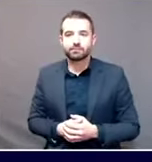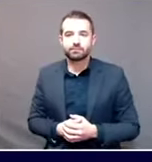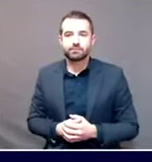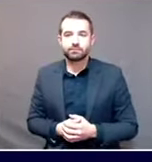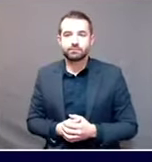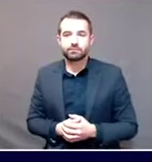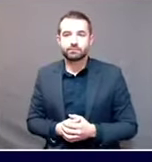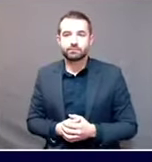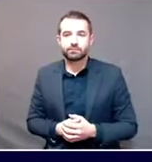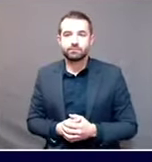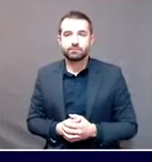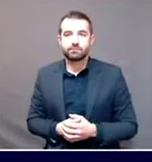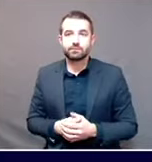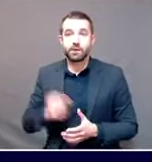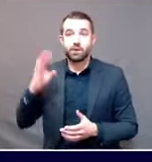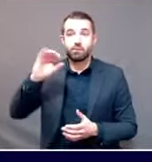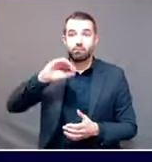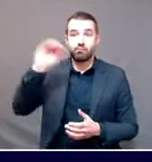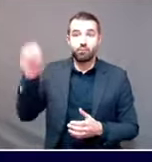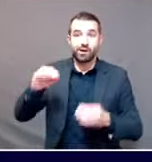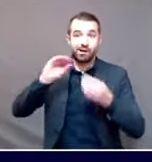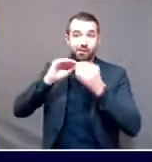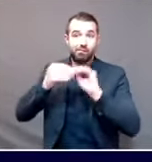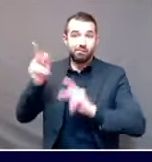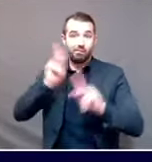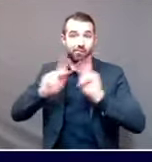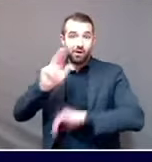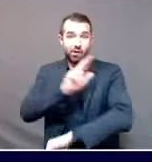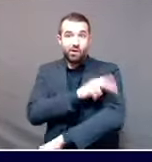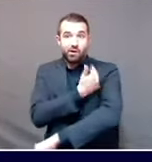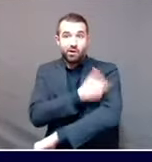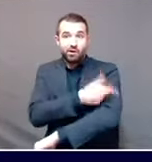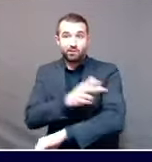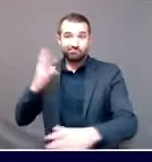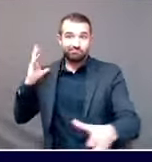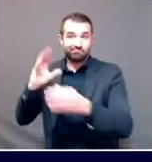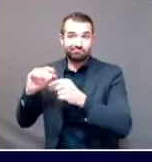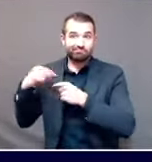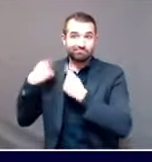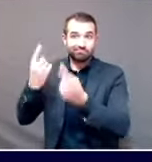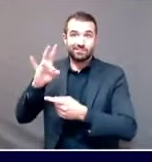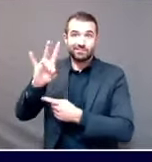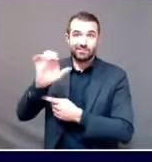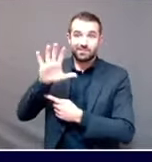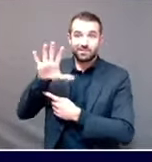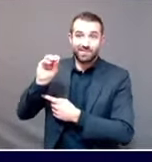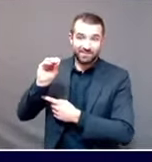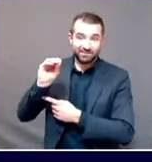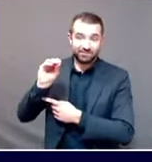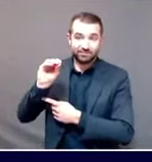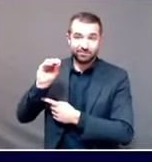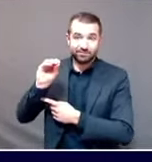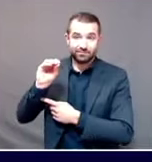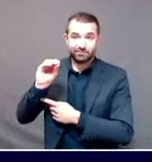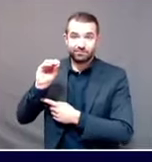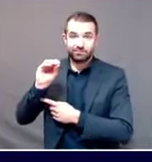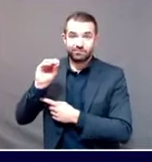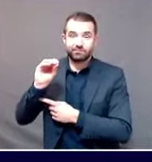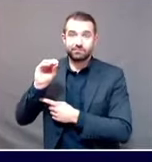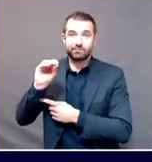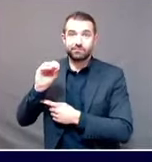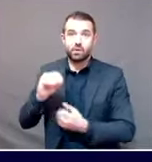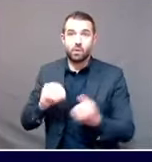overall, with about 750 people hospitalized as a fraction of about 12,800 cases,